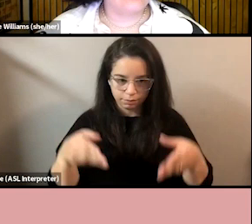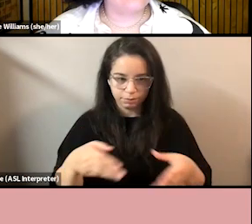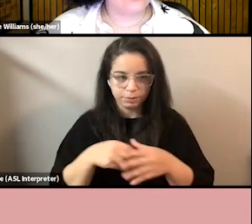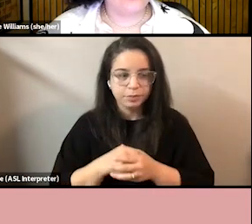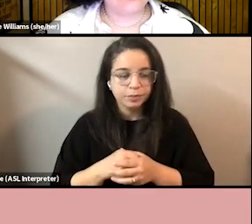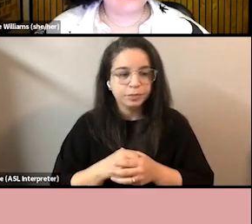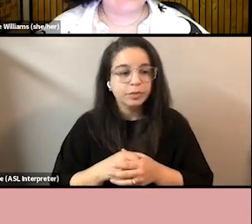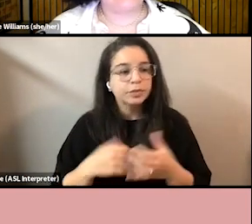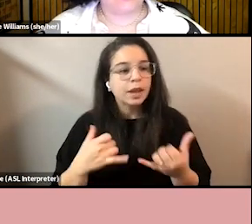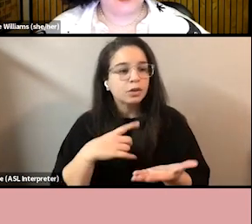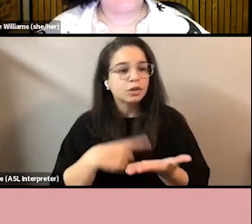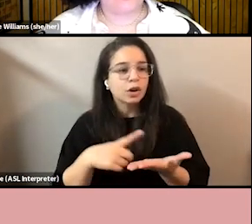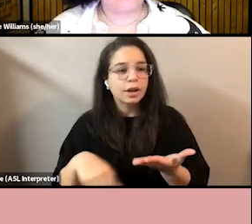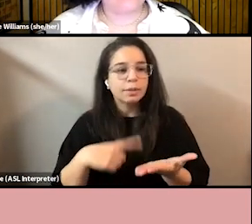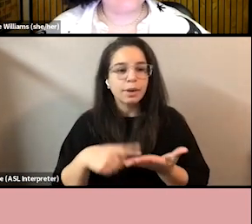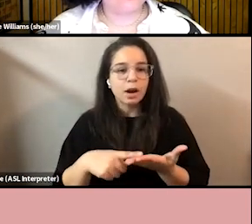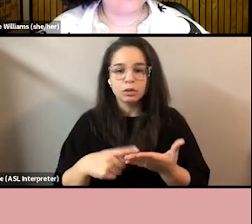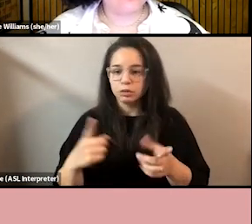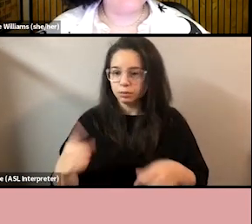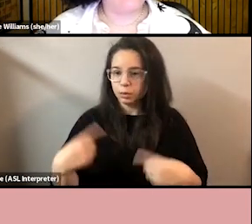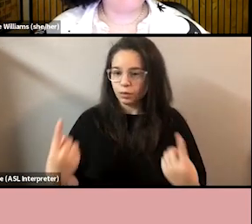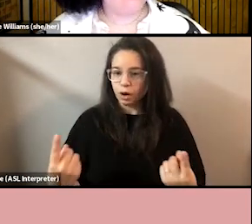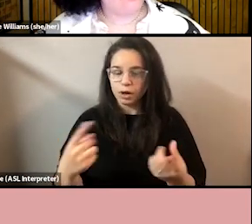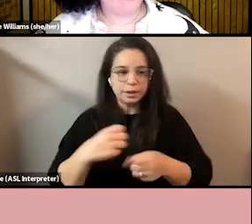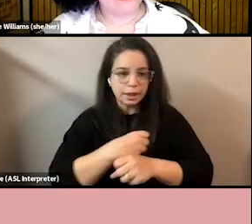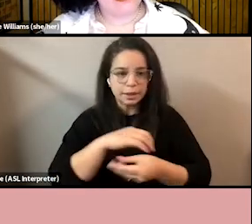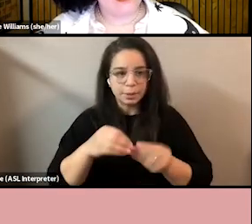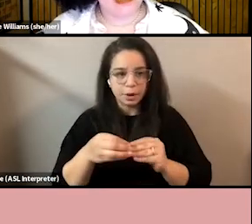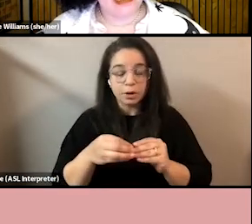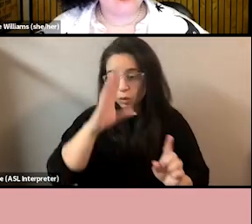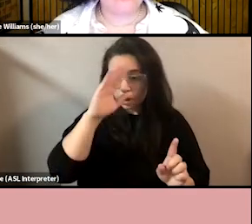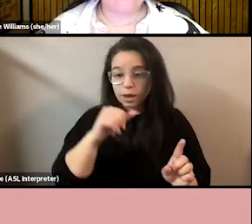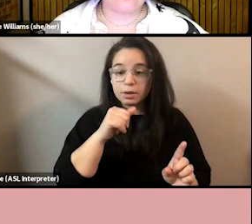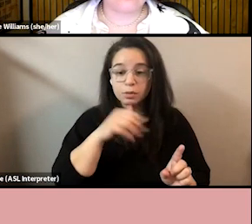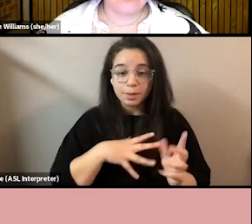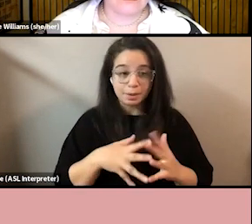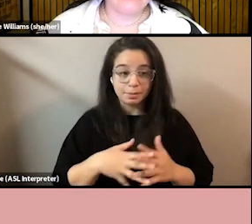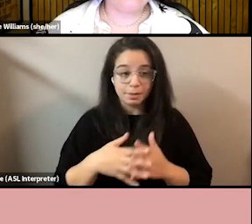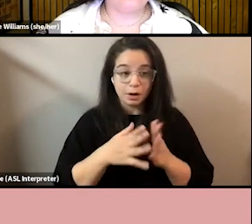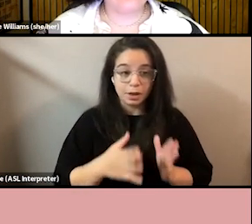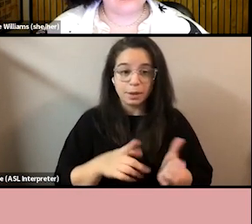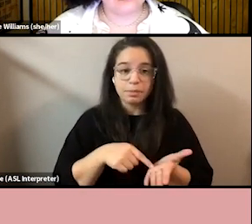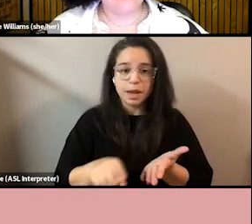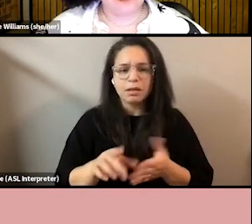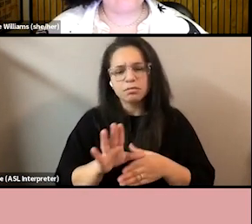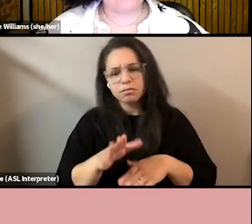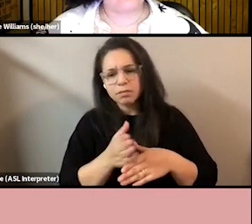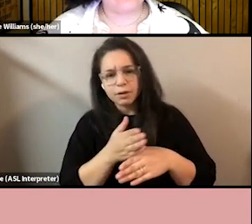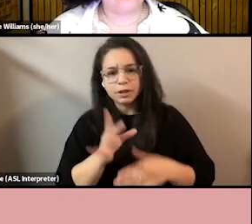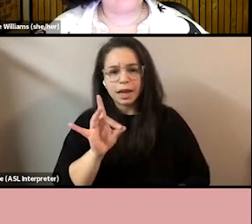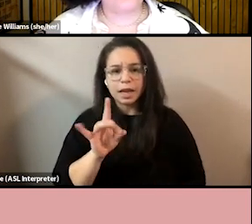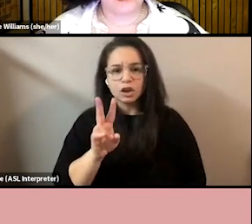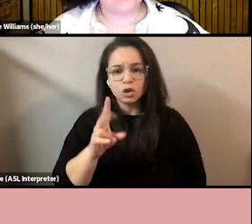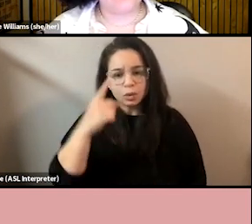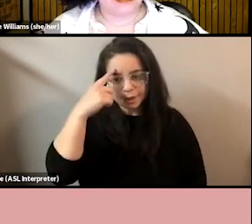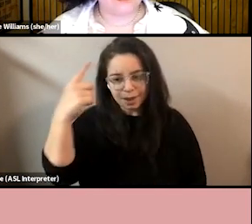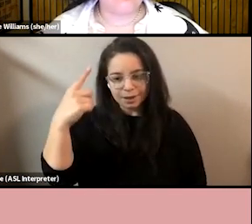So, let's start with some stats about where we are now. American women are paid, on average, 82 cents for every dollar